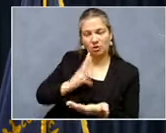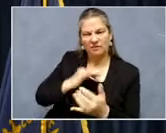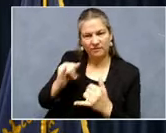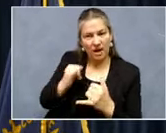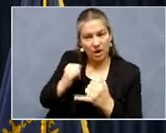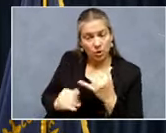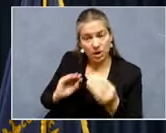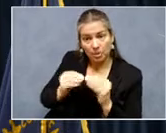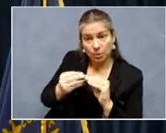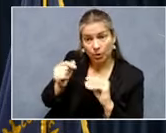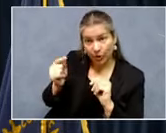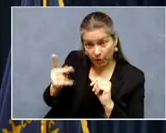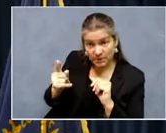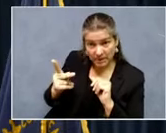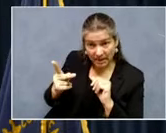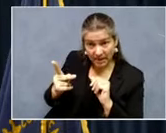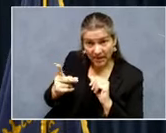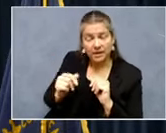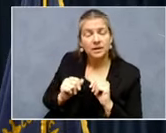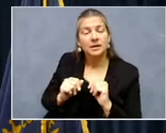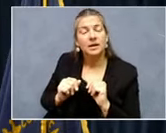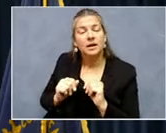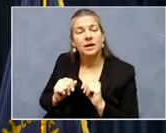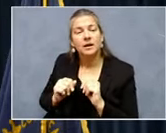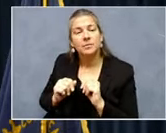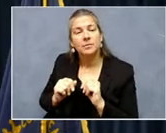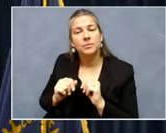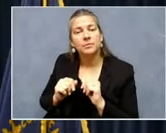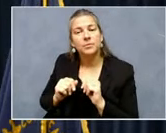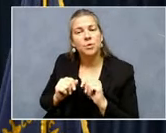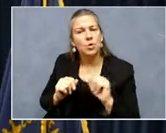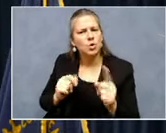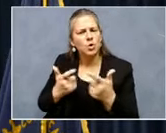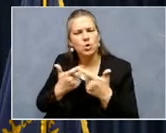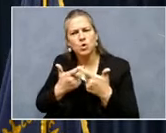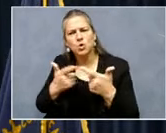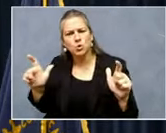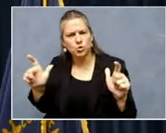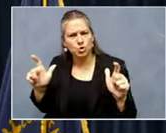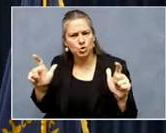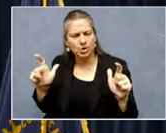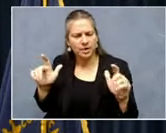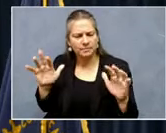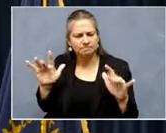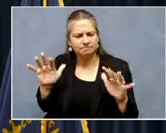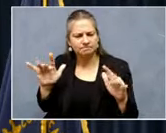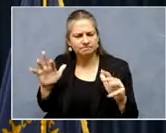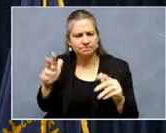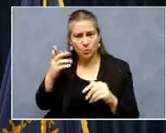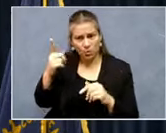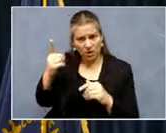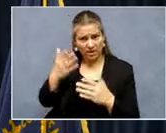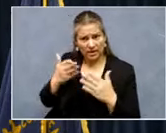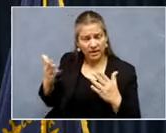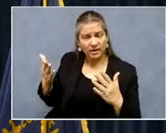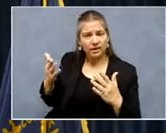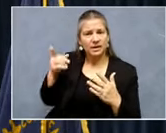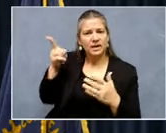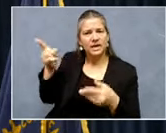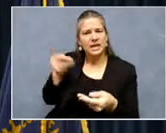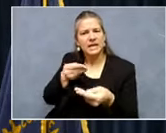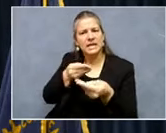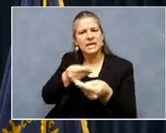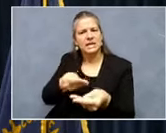is that, um, one of the major chains, uh, was entering data in two different